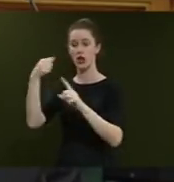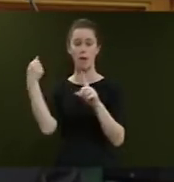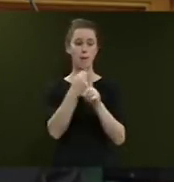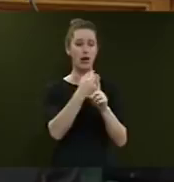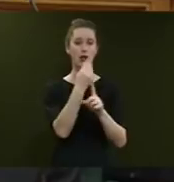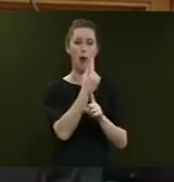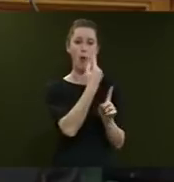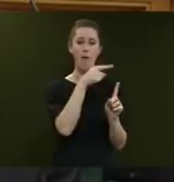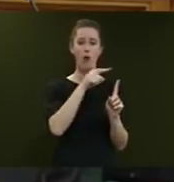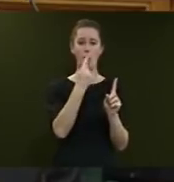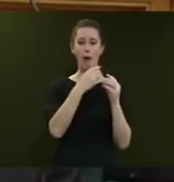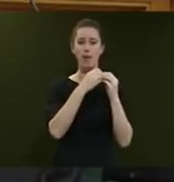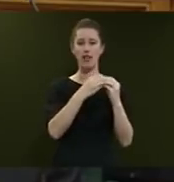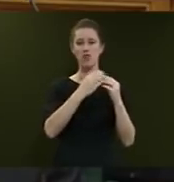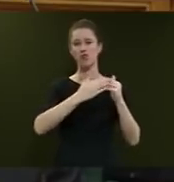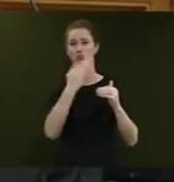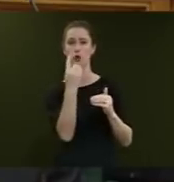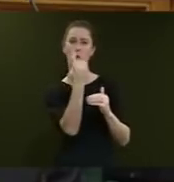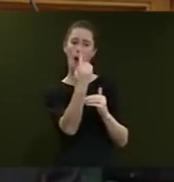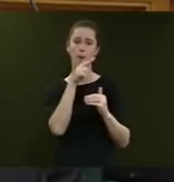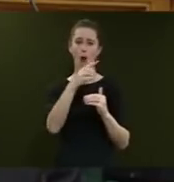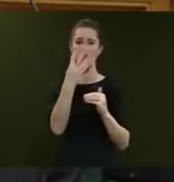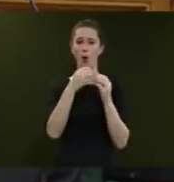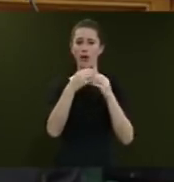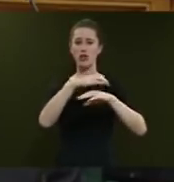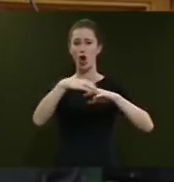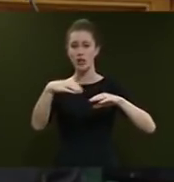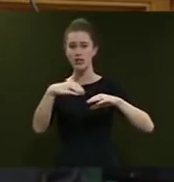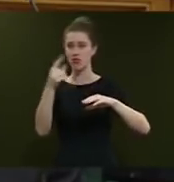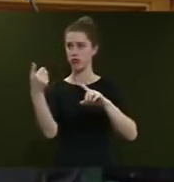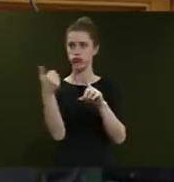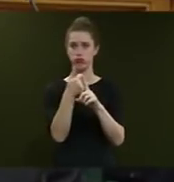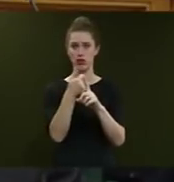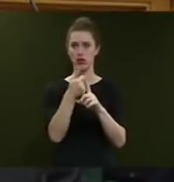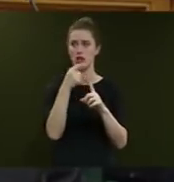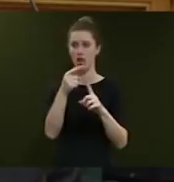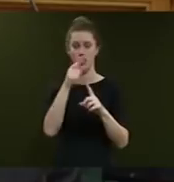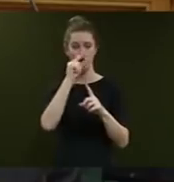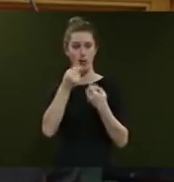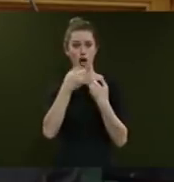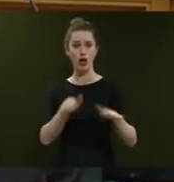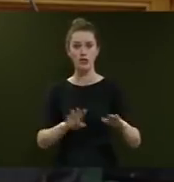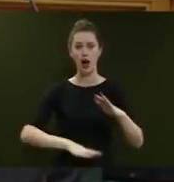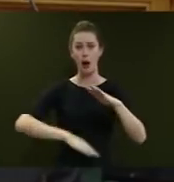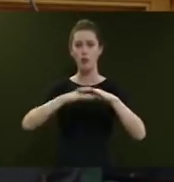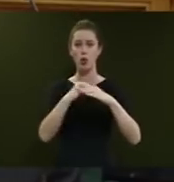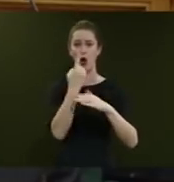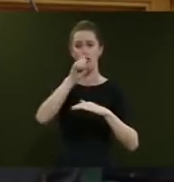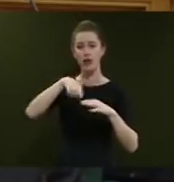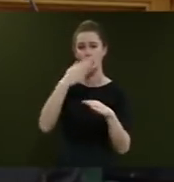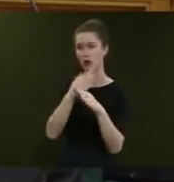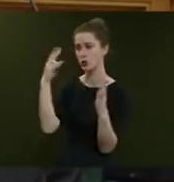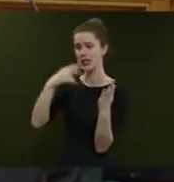$1.1 billion and $1.4 billion and result in a loss of up to 1,000